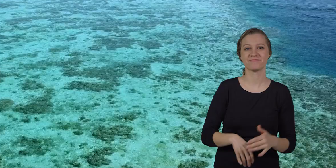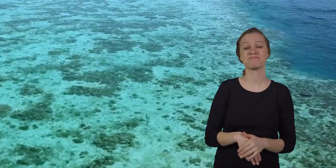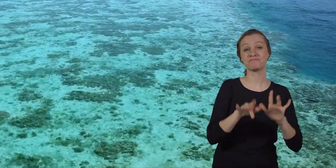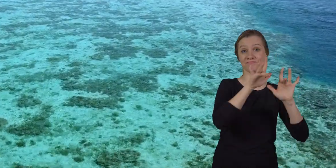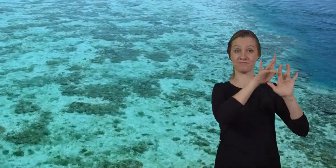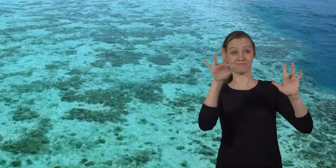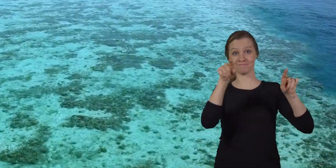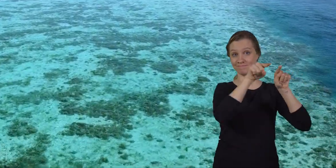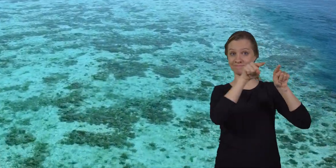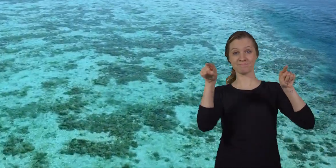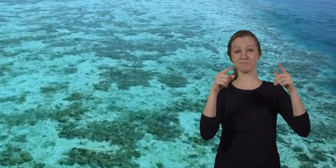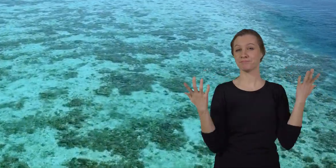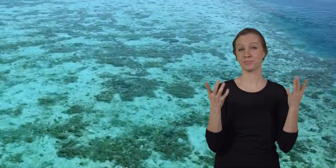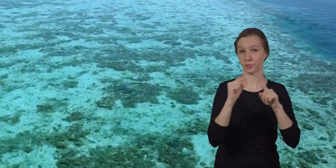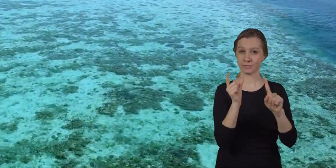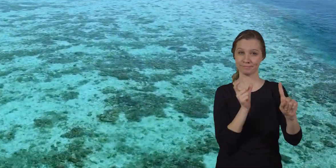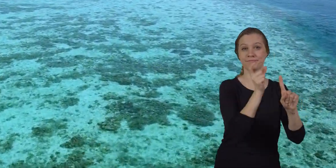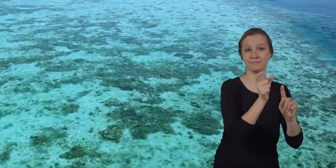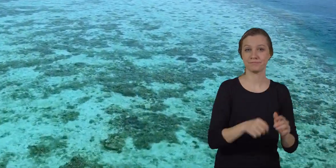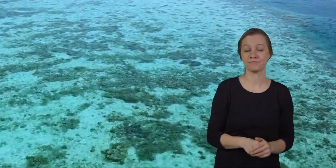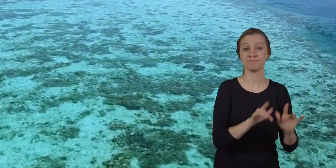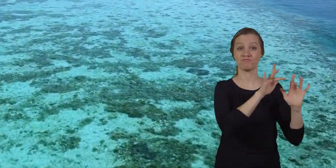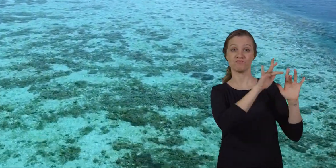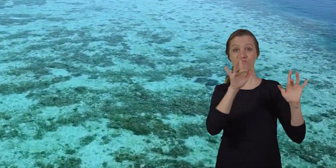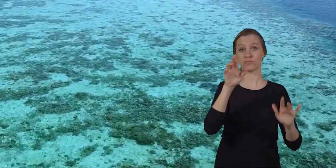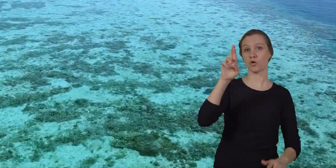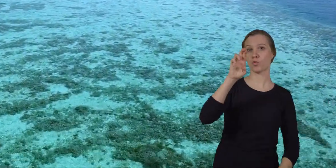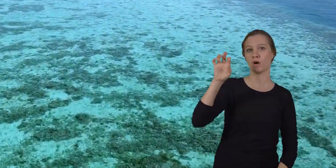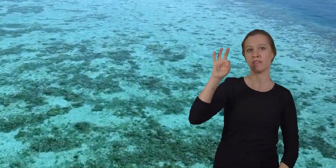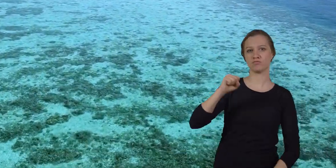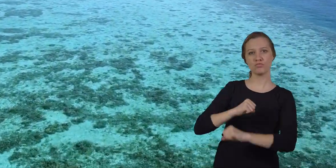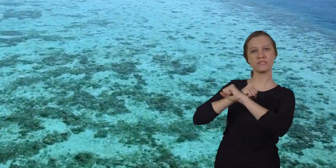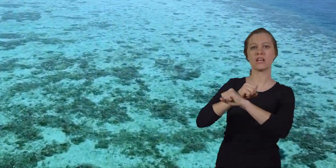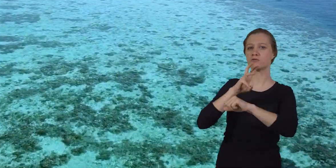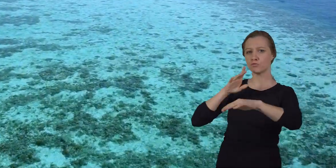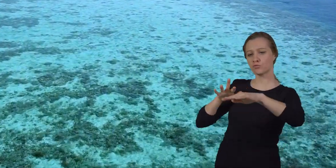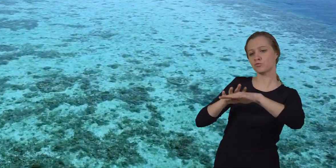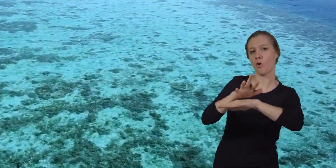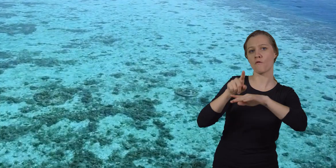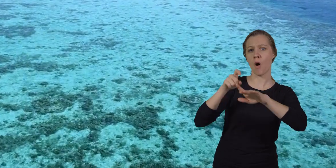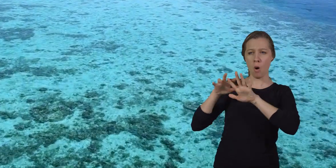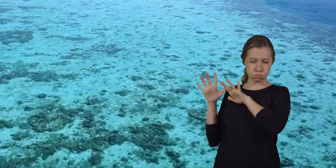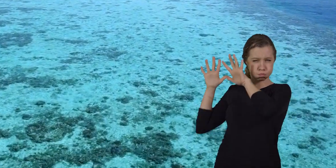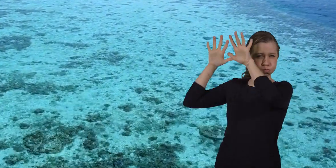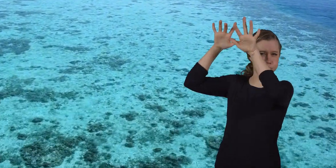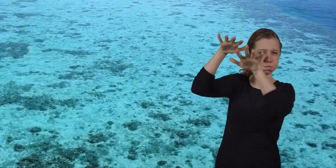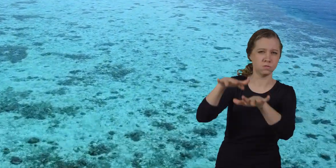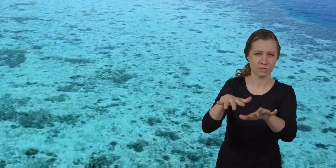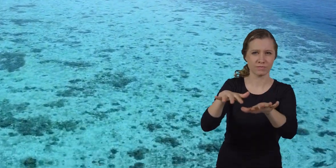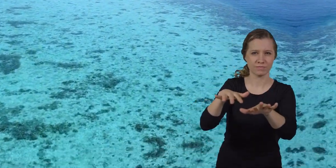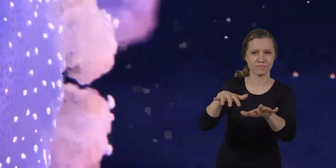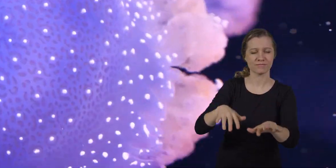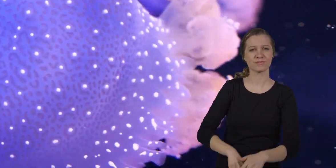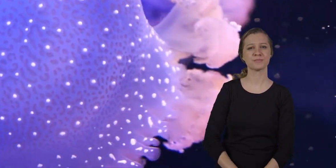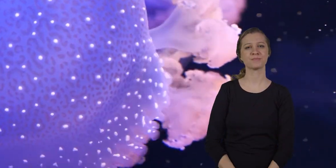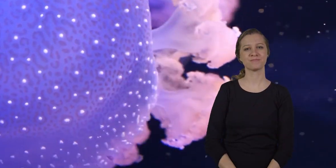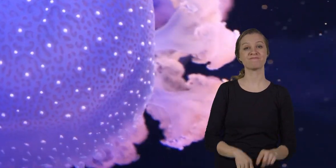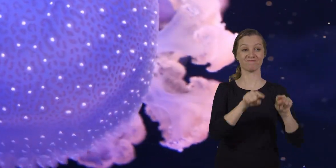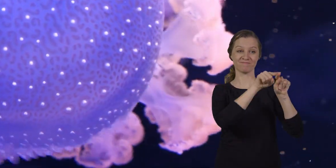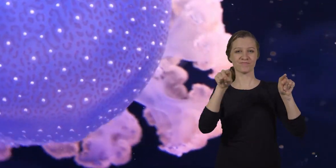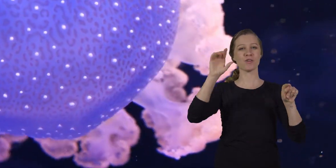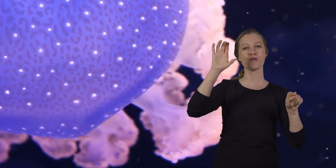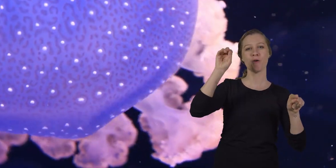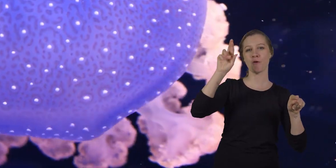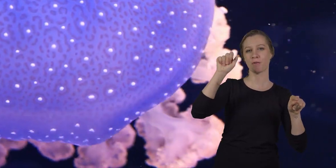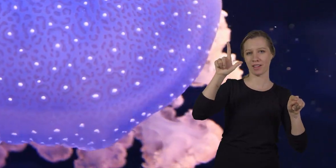blank reefs protect shores from currents and tides coral true